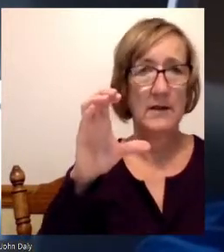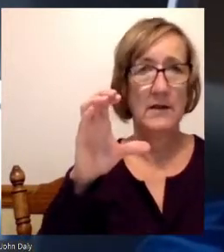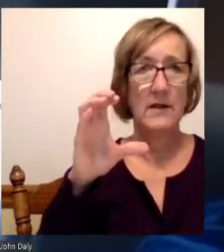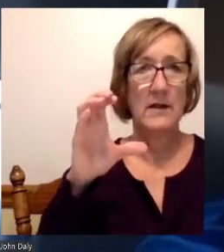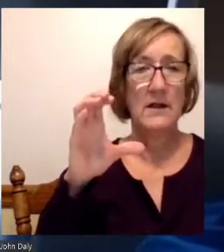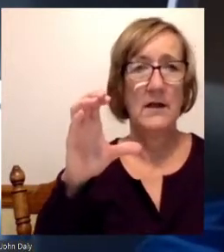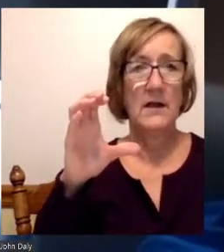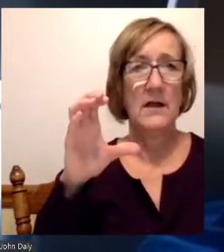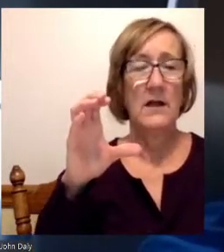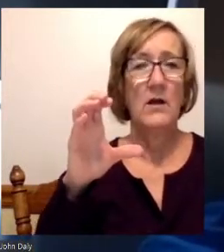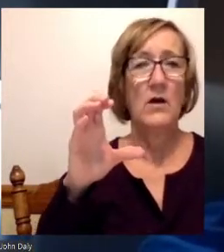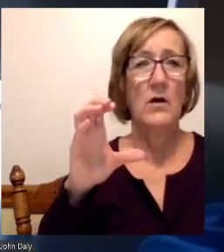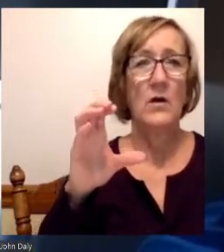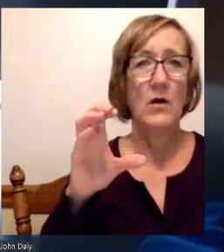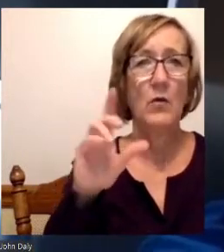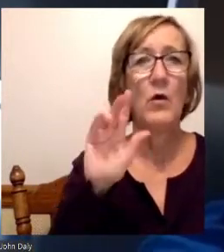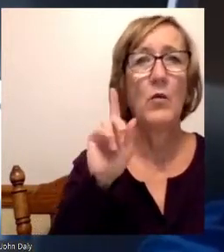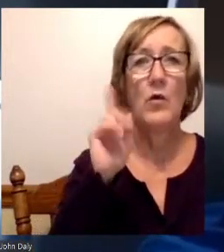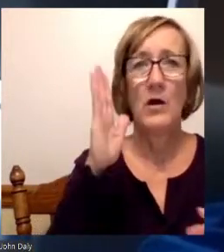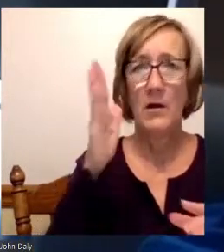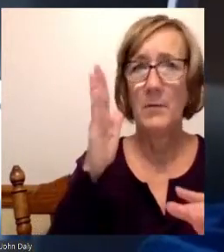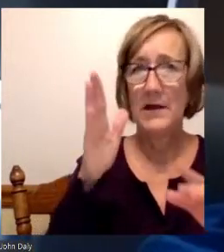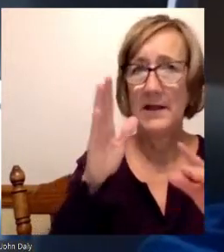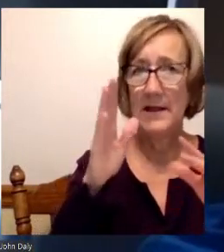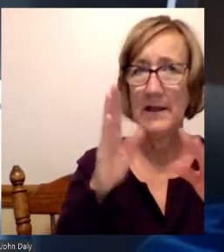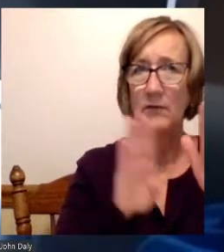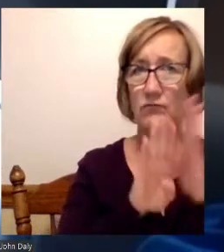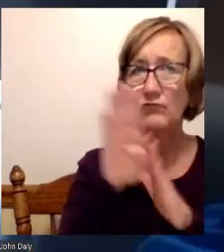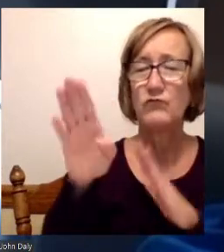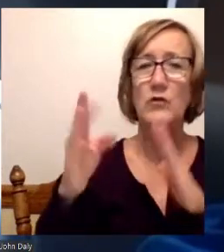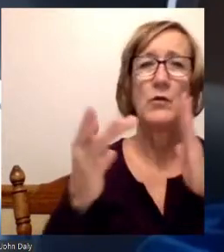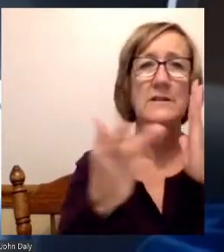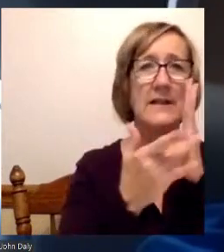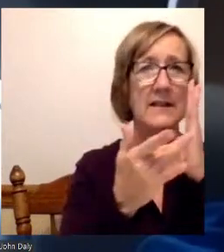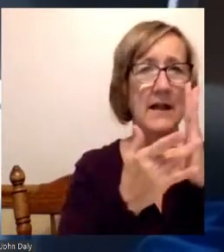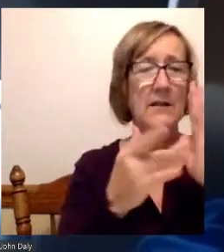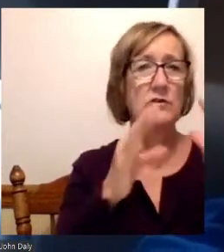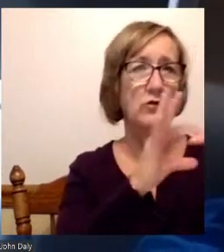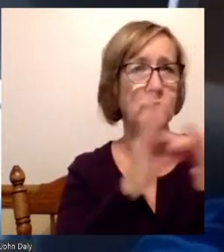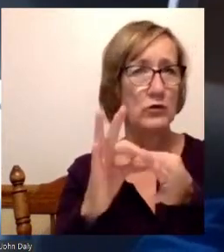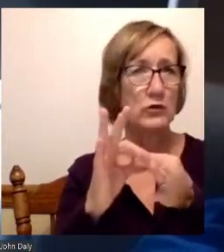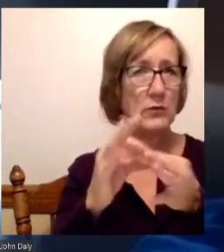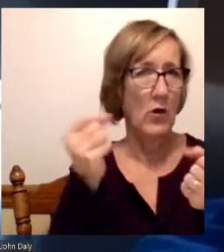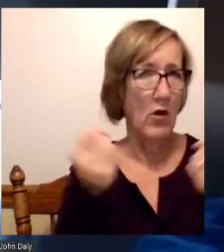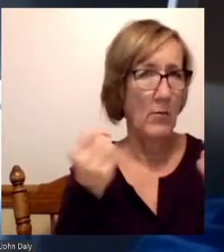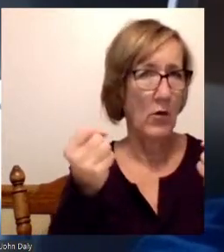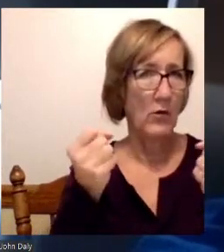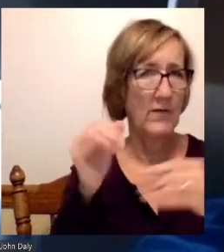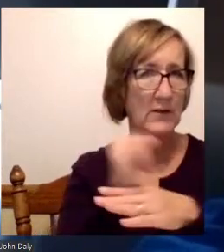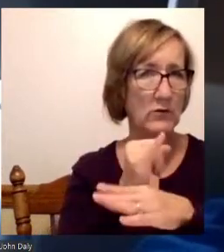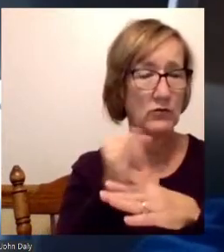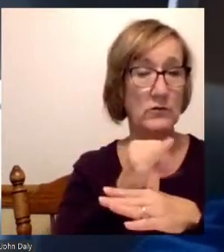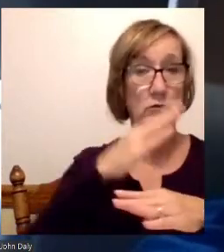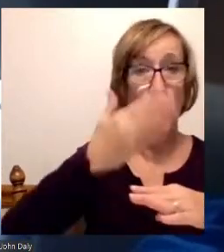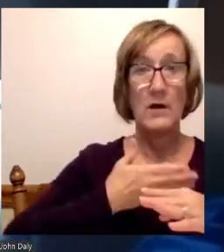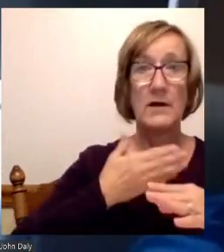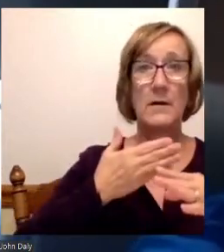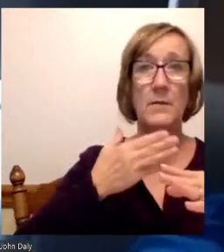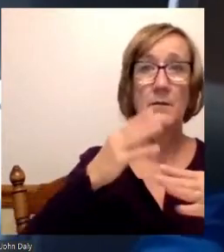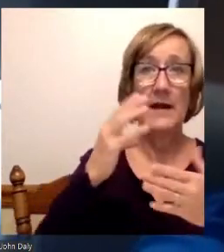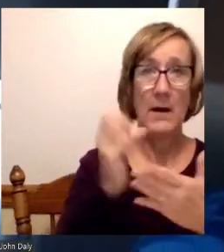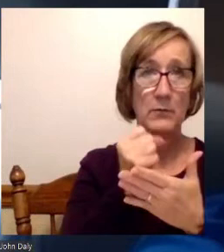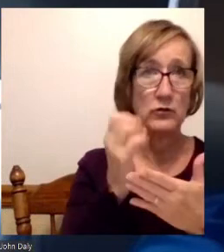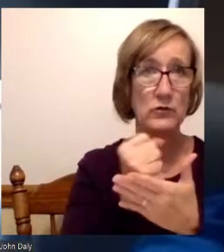there's going to be an apex in technology associated with the automotive industry. So I welcome the opportunity to